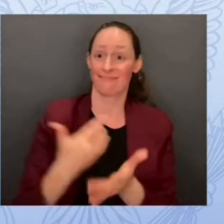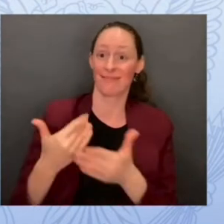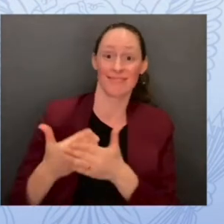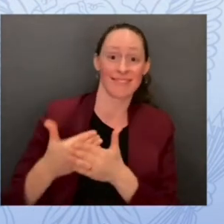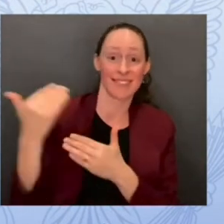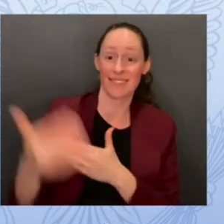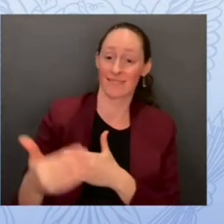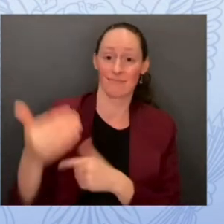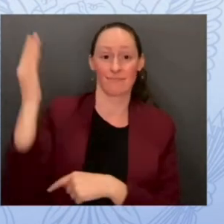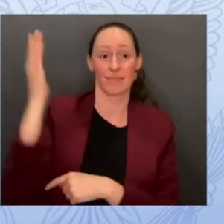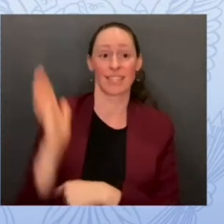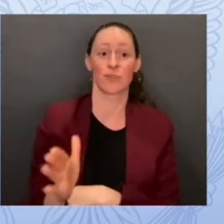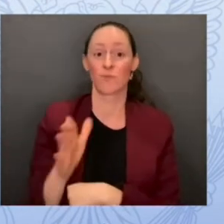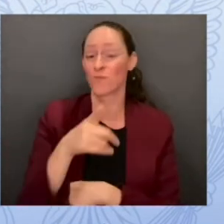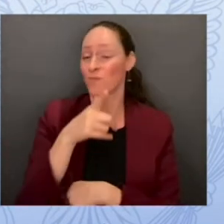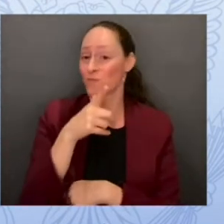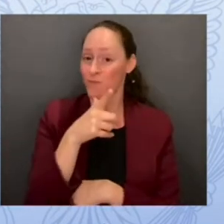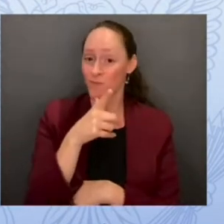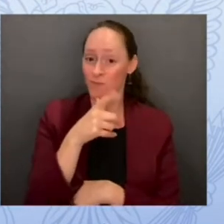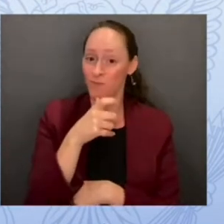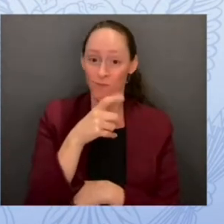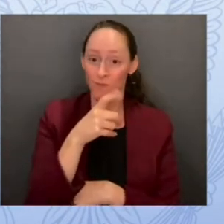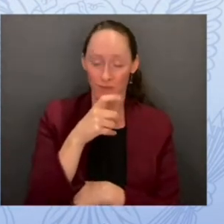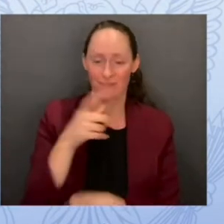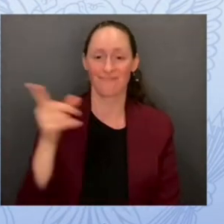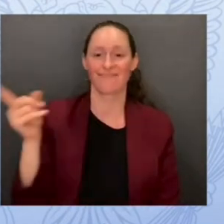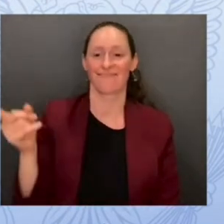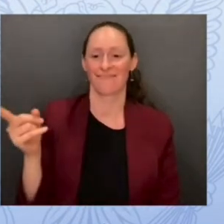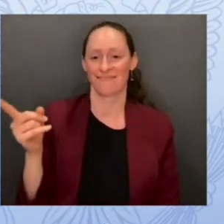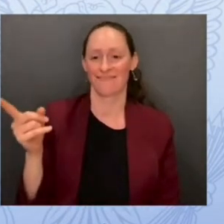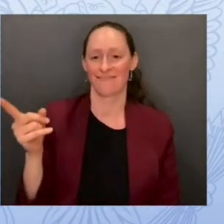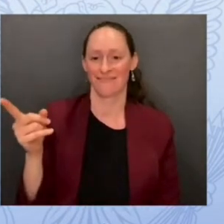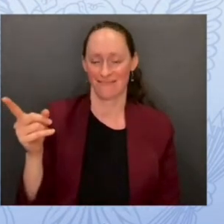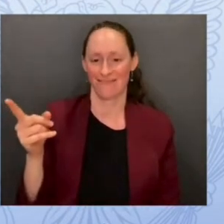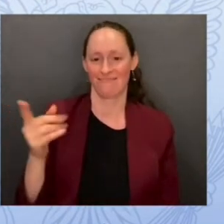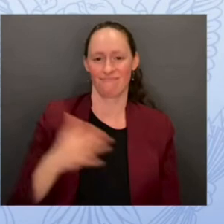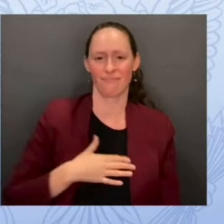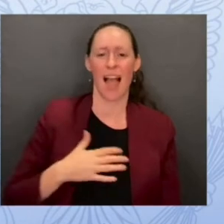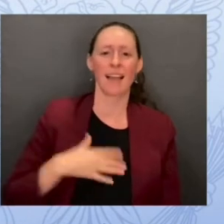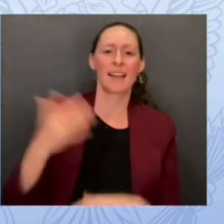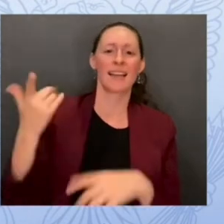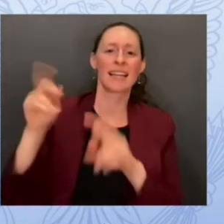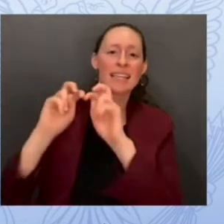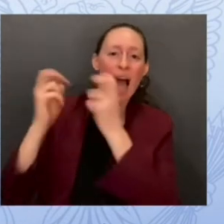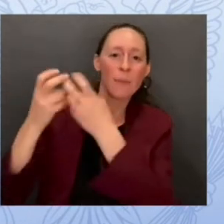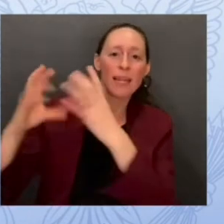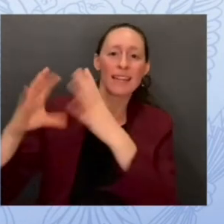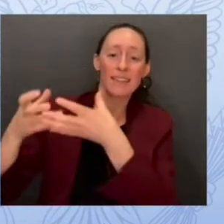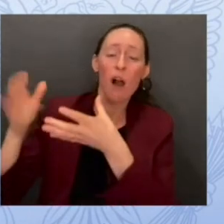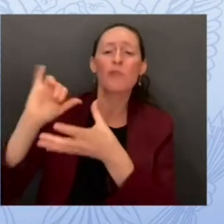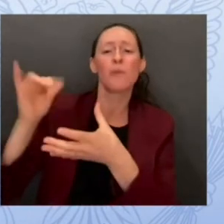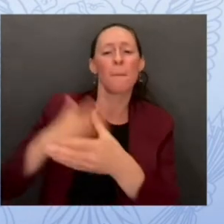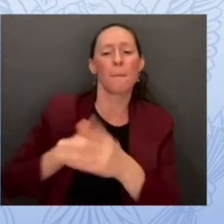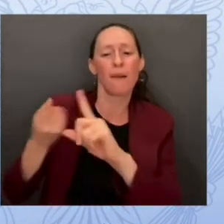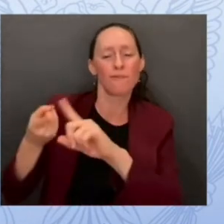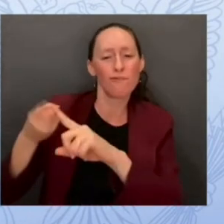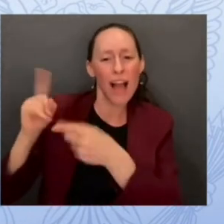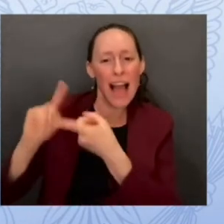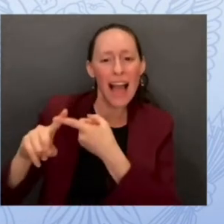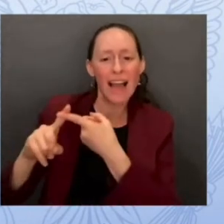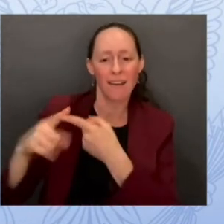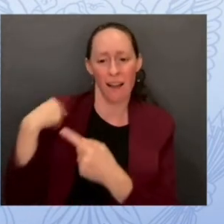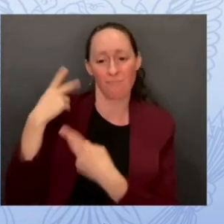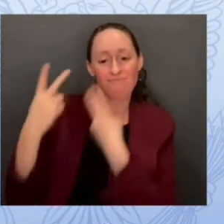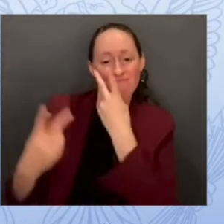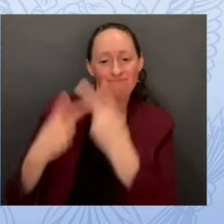my cabinet colleague but really a friend, someone that I've grown to know over the last two and a half years and really admire the passion